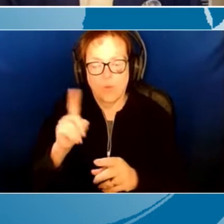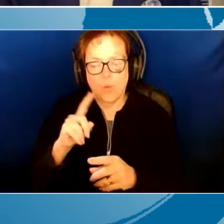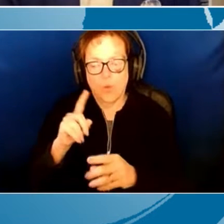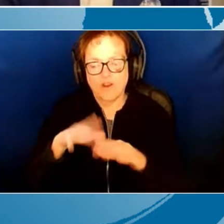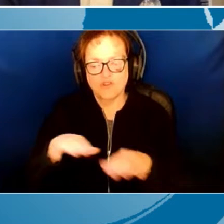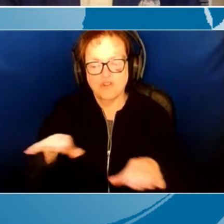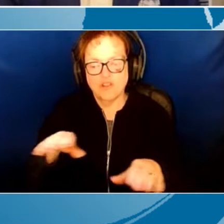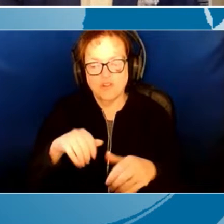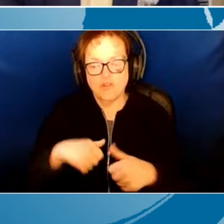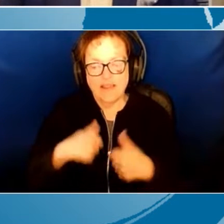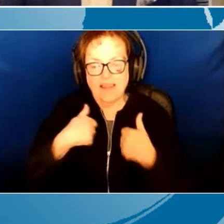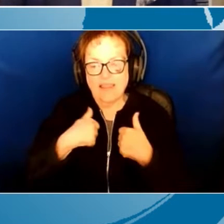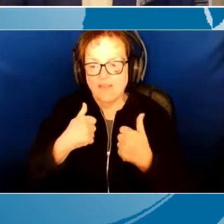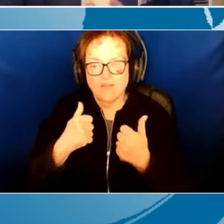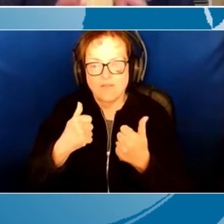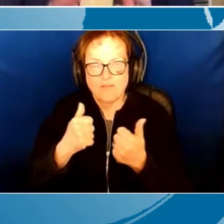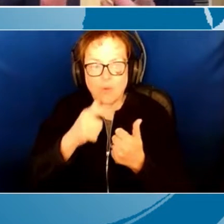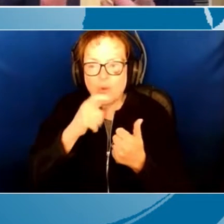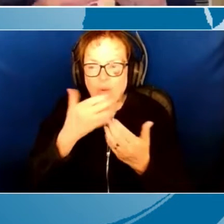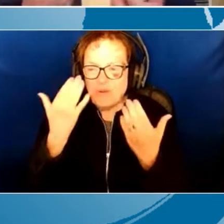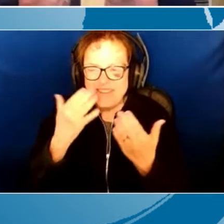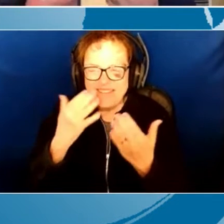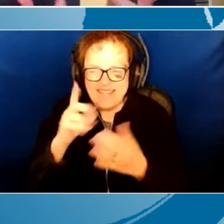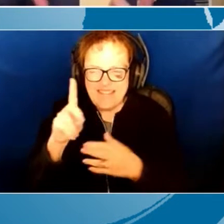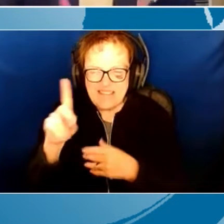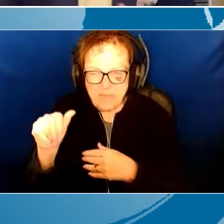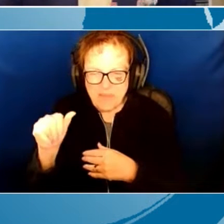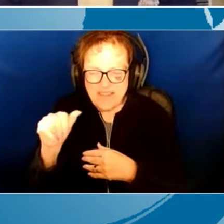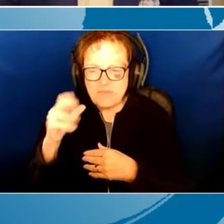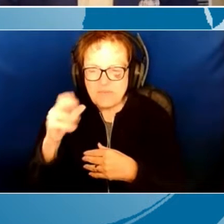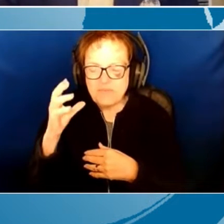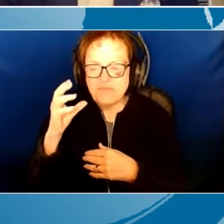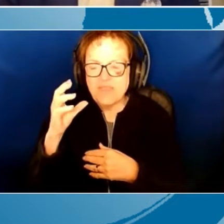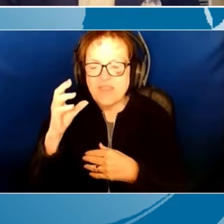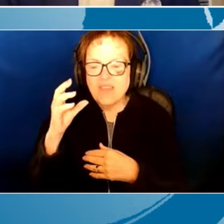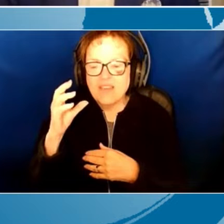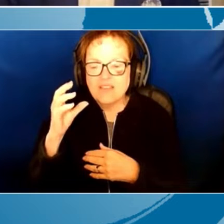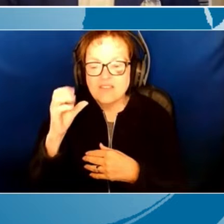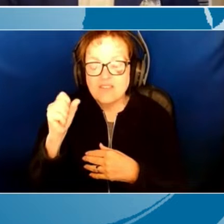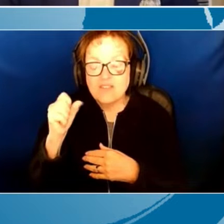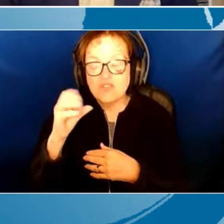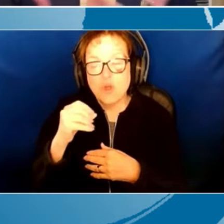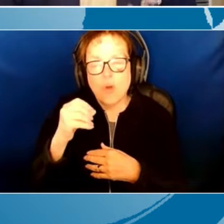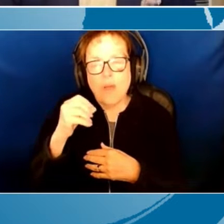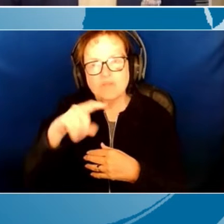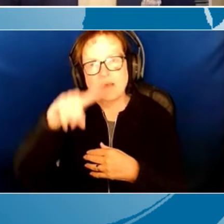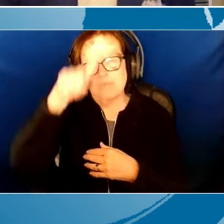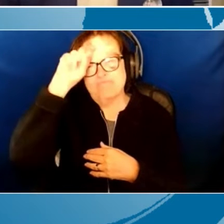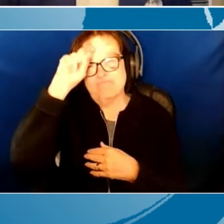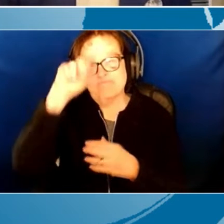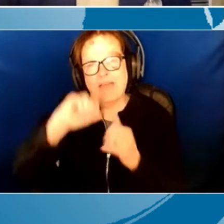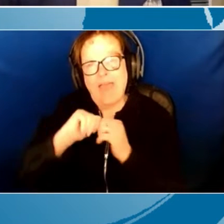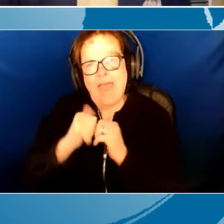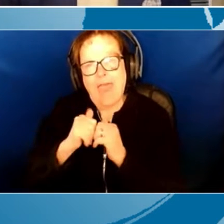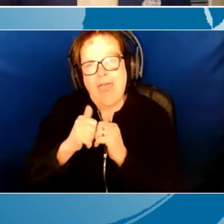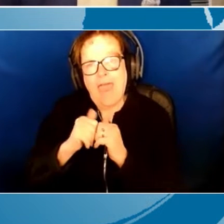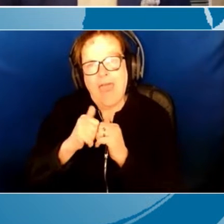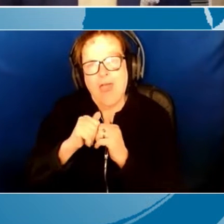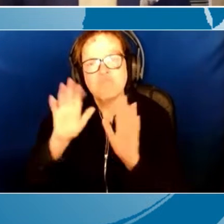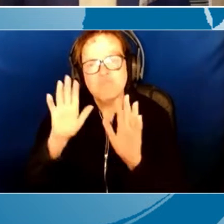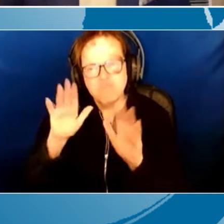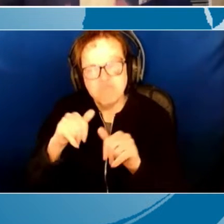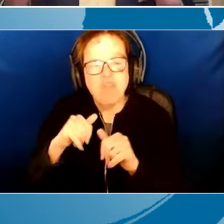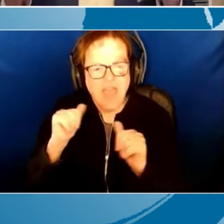a disability. And so, you know, this is quite a conundrum to me, but I thought, okay, you know, I can